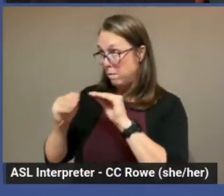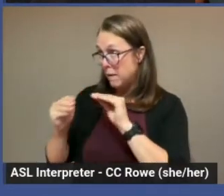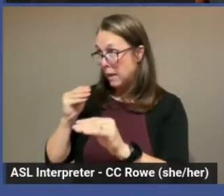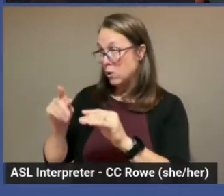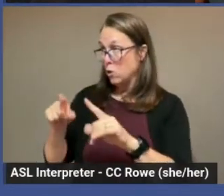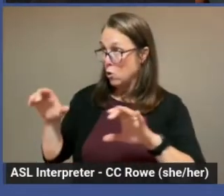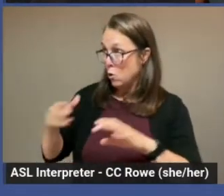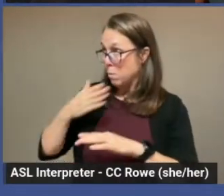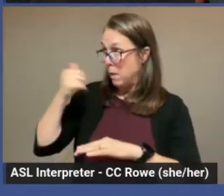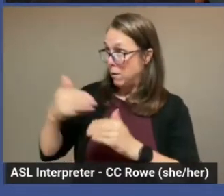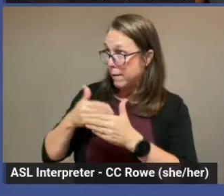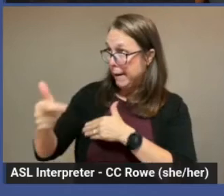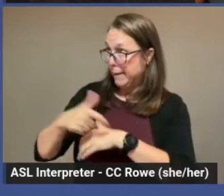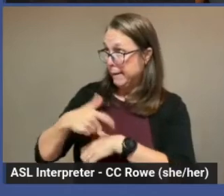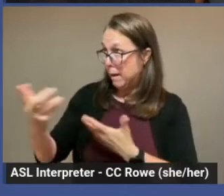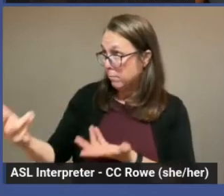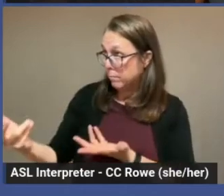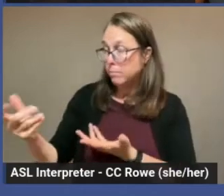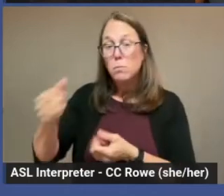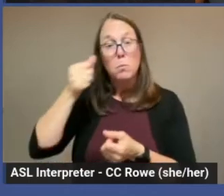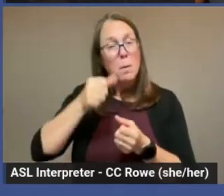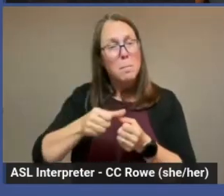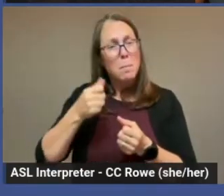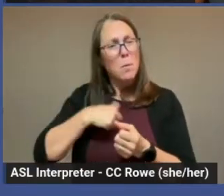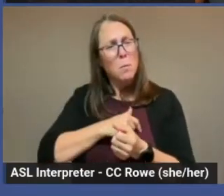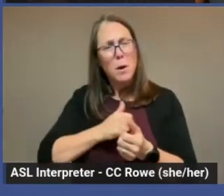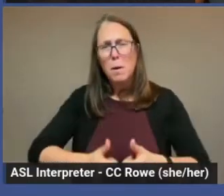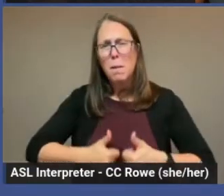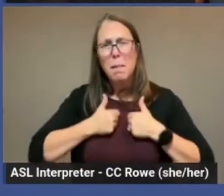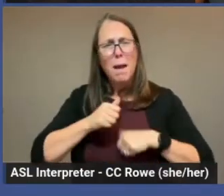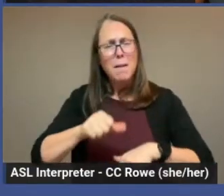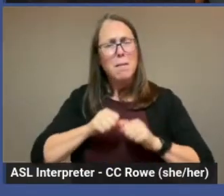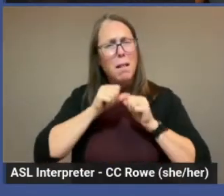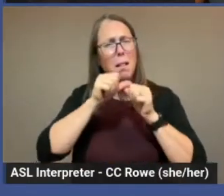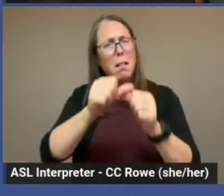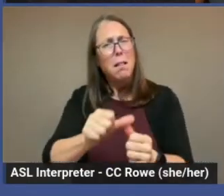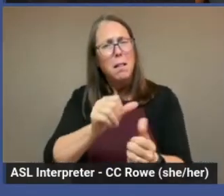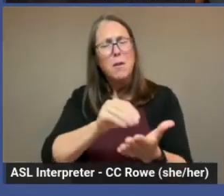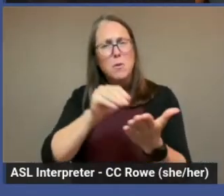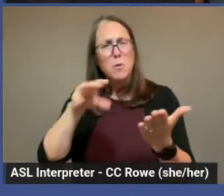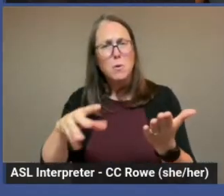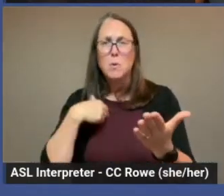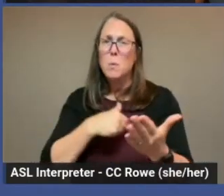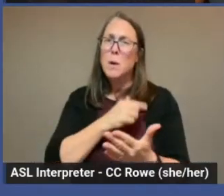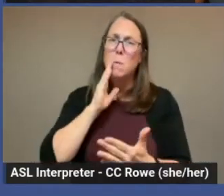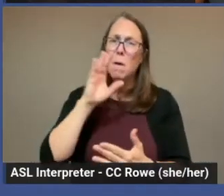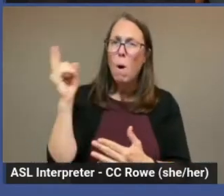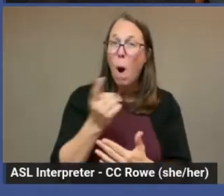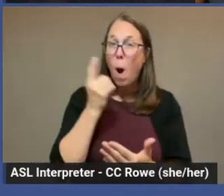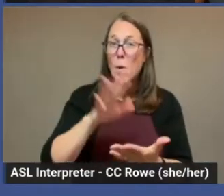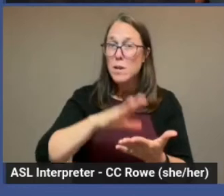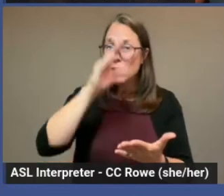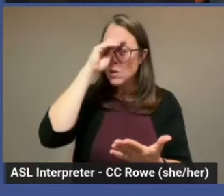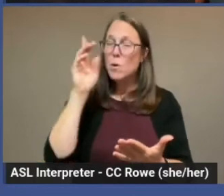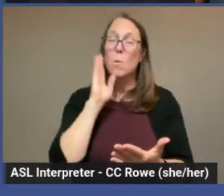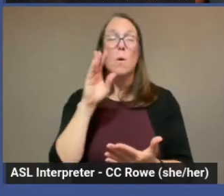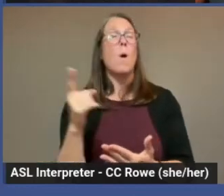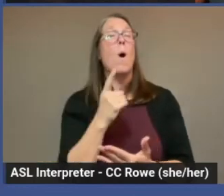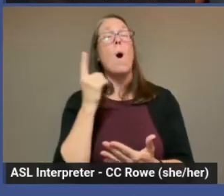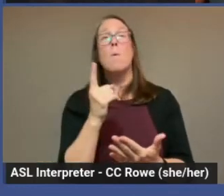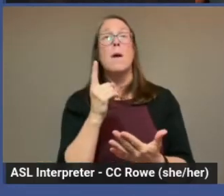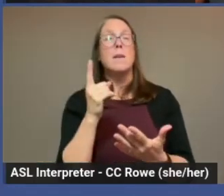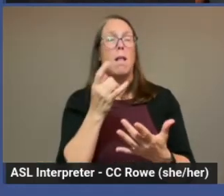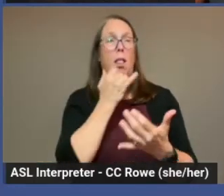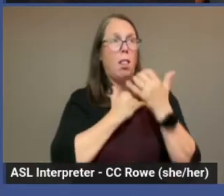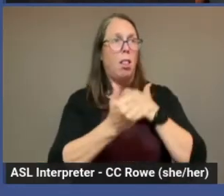do better next time? Remember, we are lifelong students. We're always learning. We're going to make mistakes. Just pick yourself up and